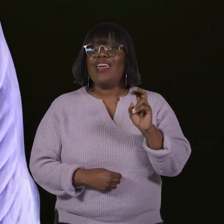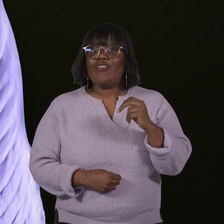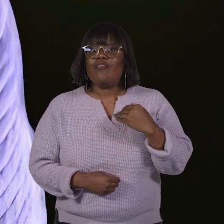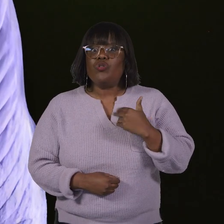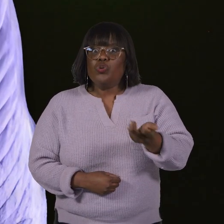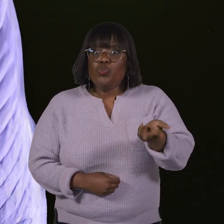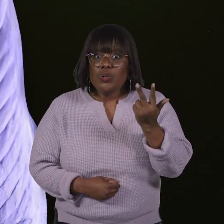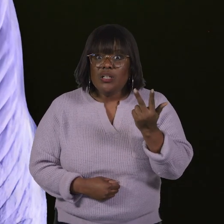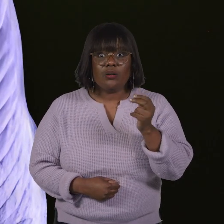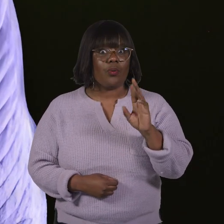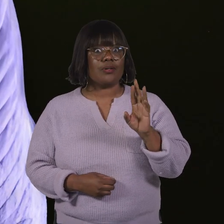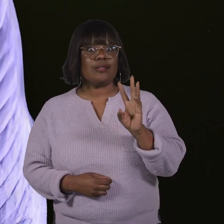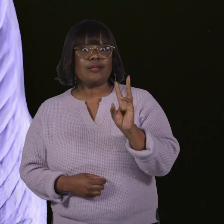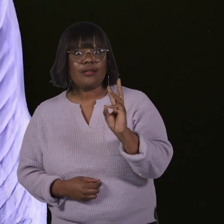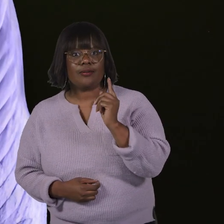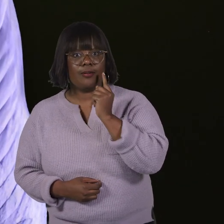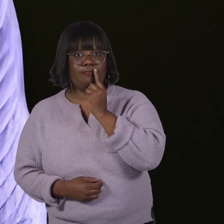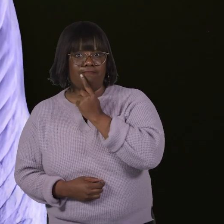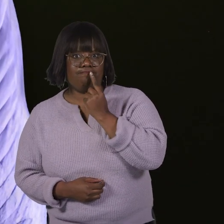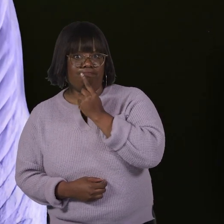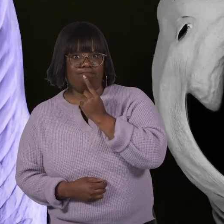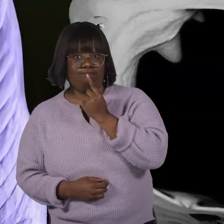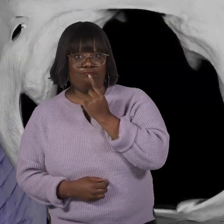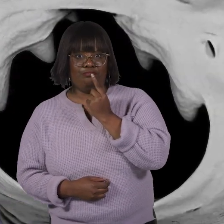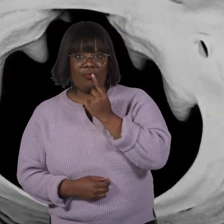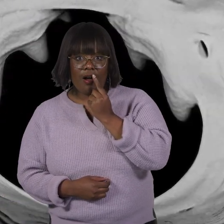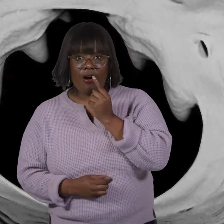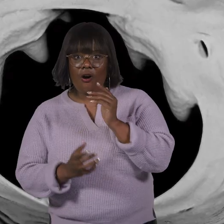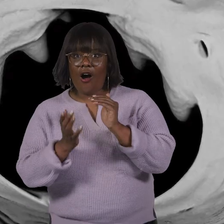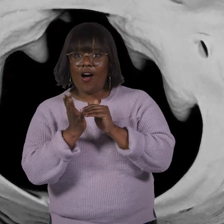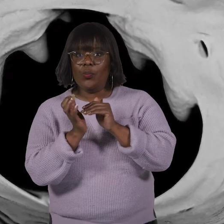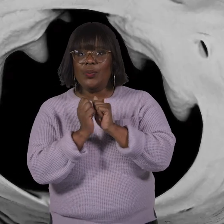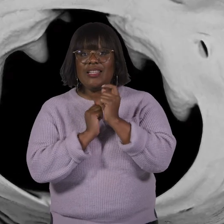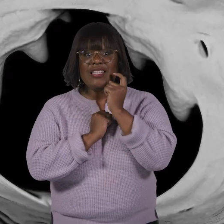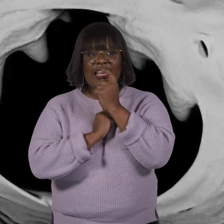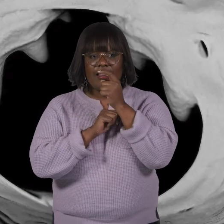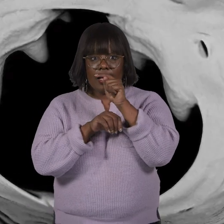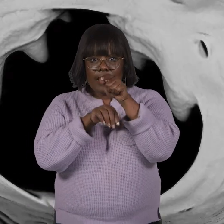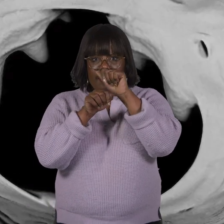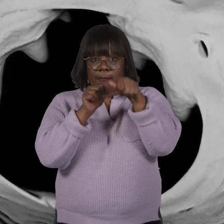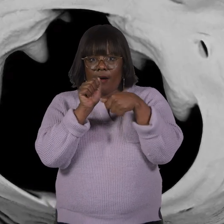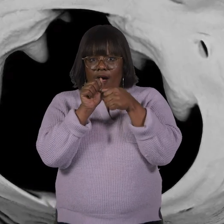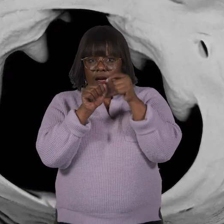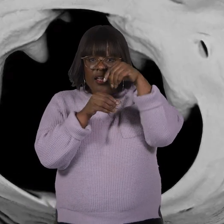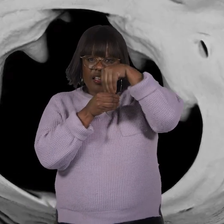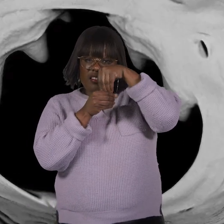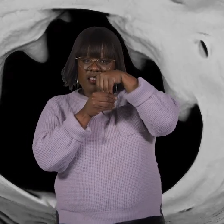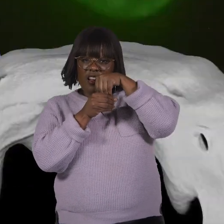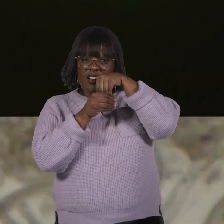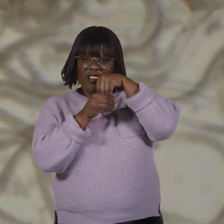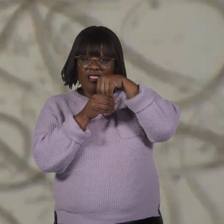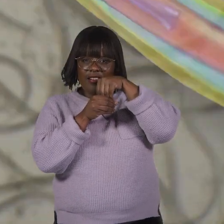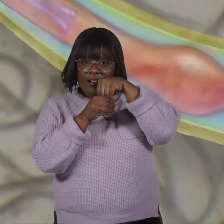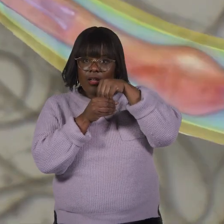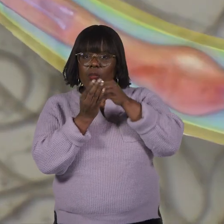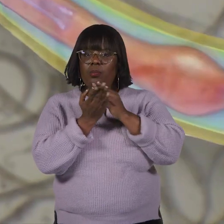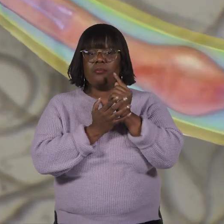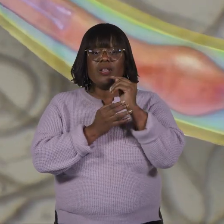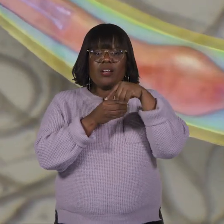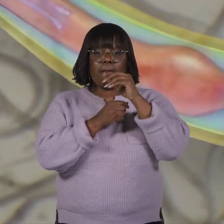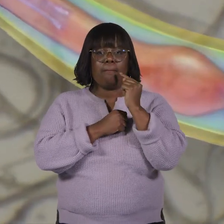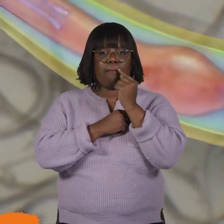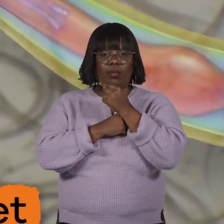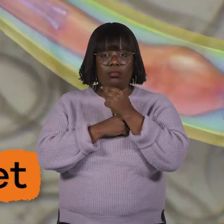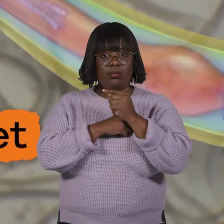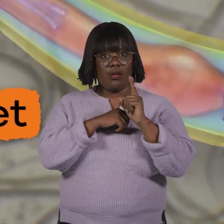Nope. They have either three or six lips, often with teeth along the inner edges. Inside their